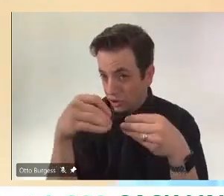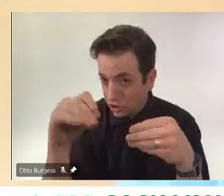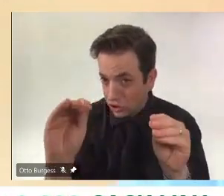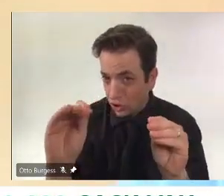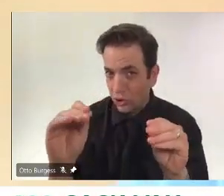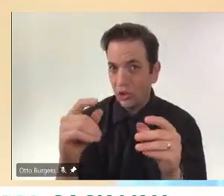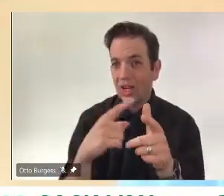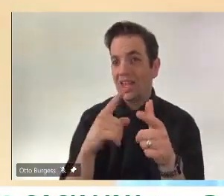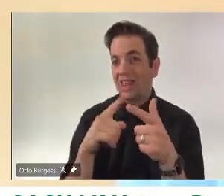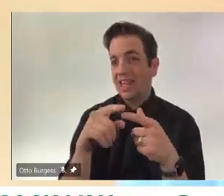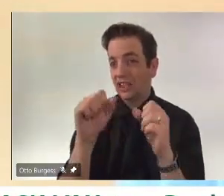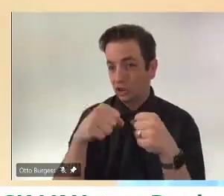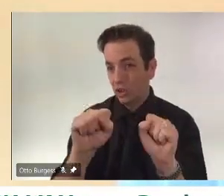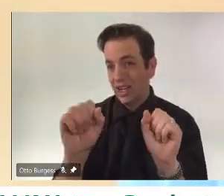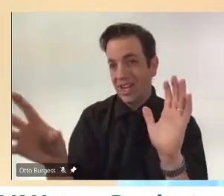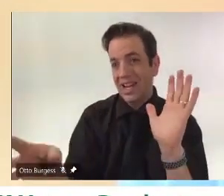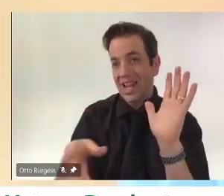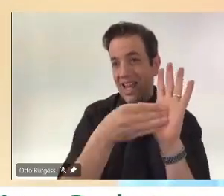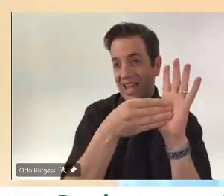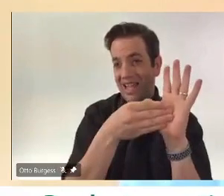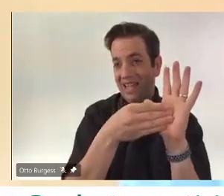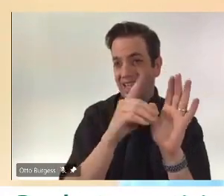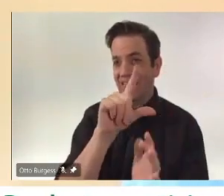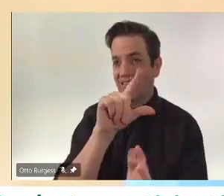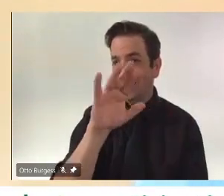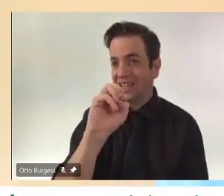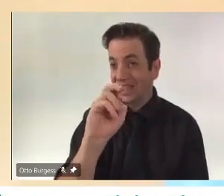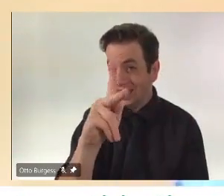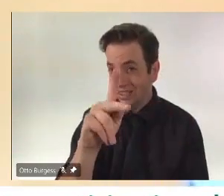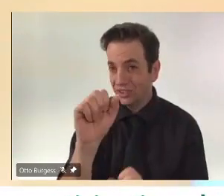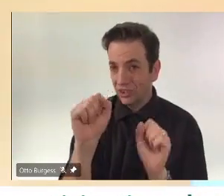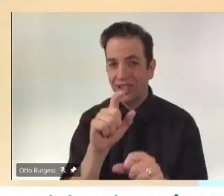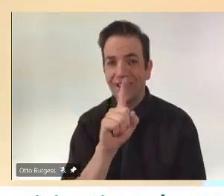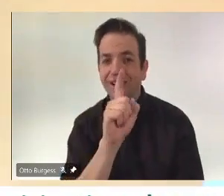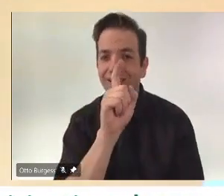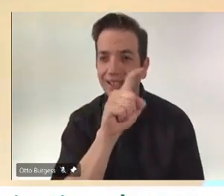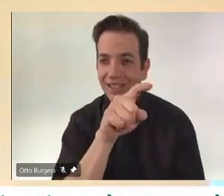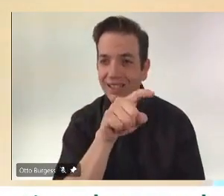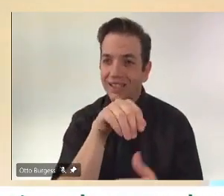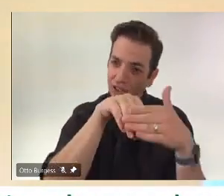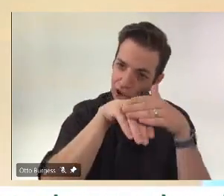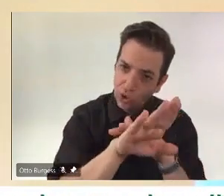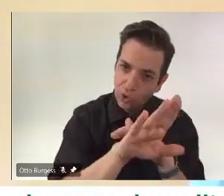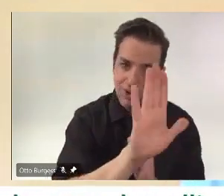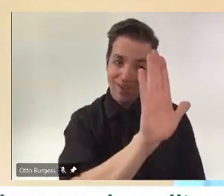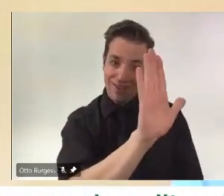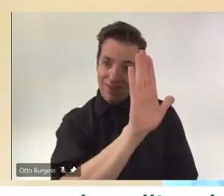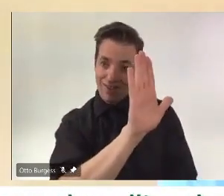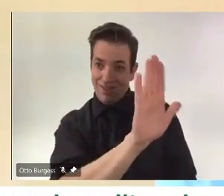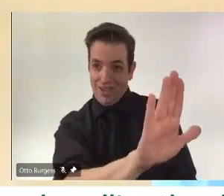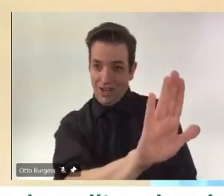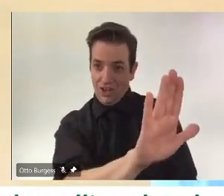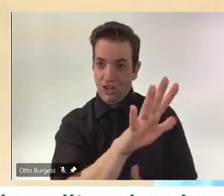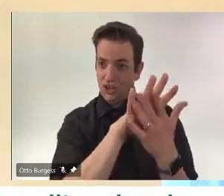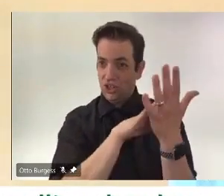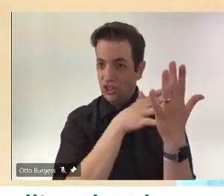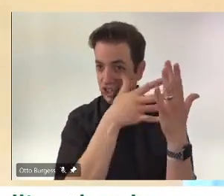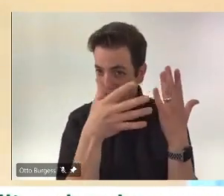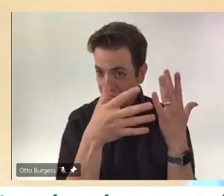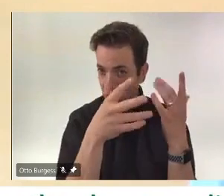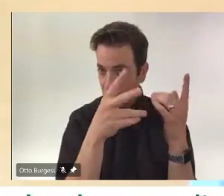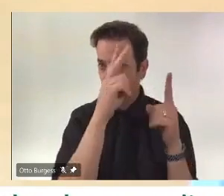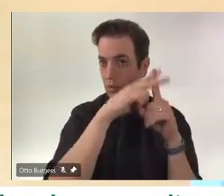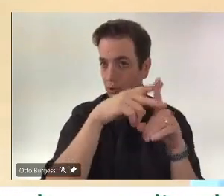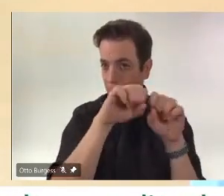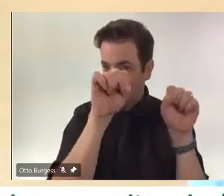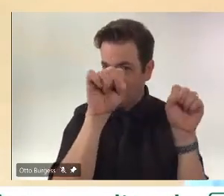well, in this time period for us right now at SHA between today and the end of the month, we're going to try to open up as many more booked appointments